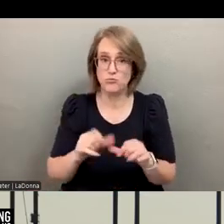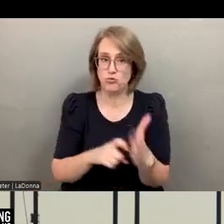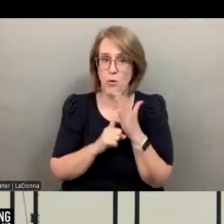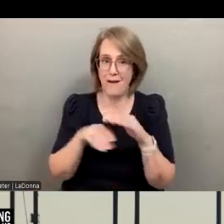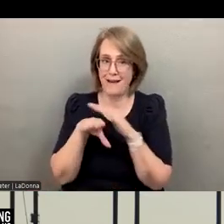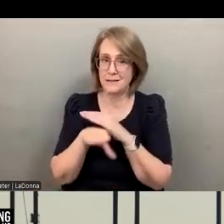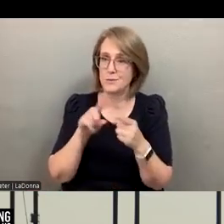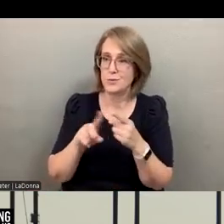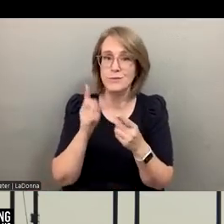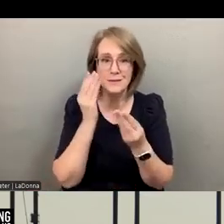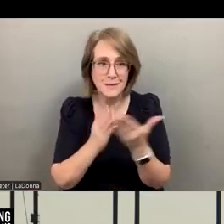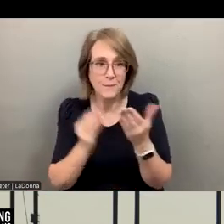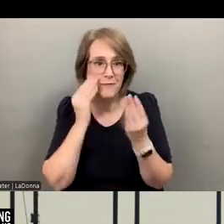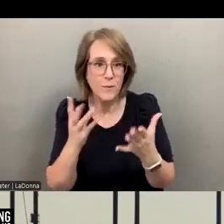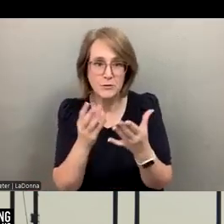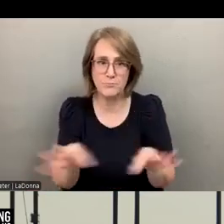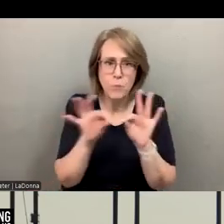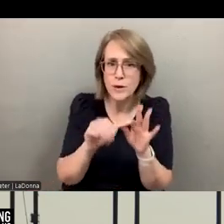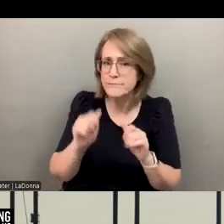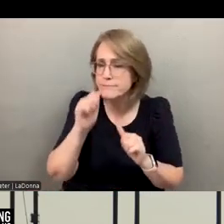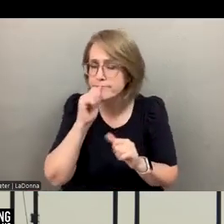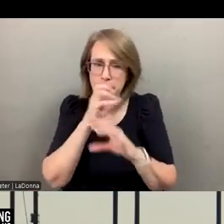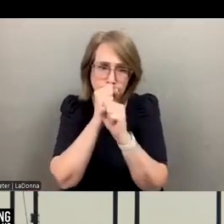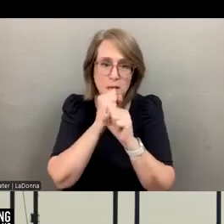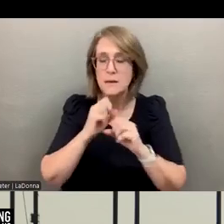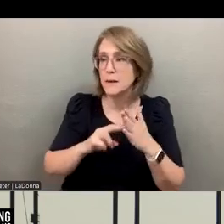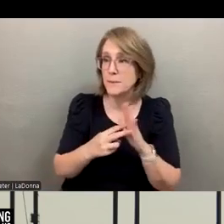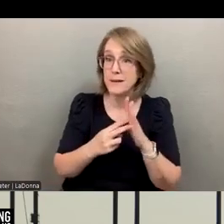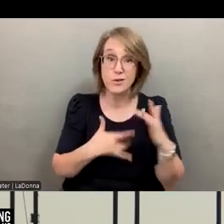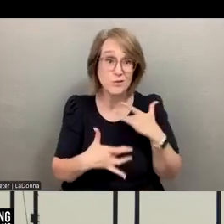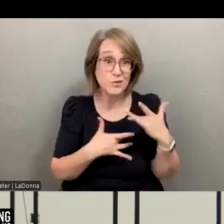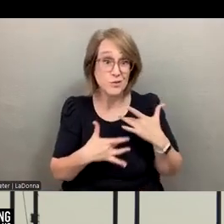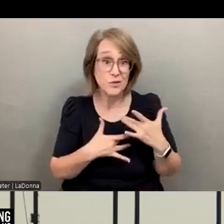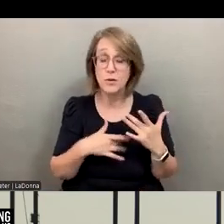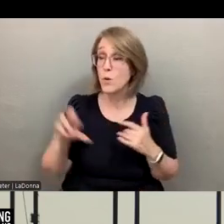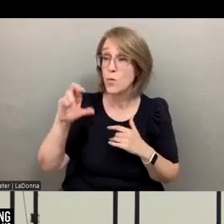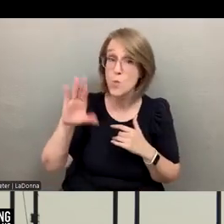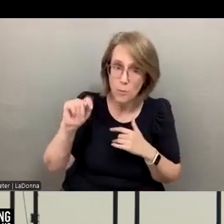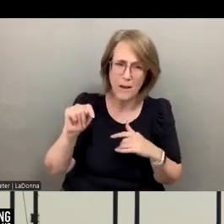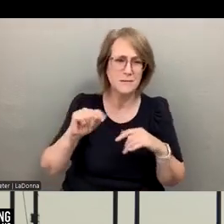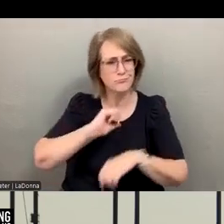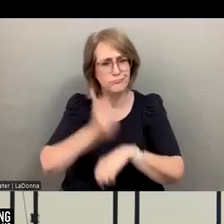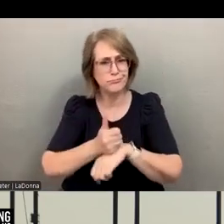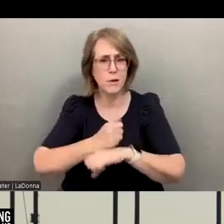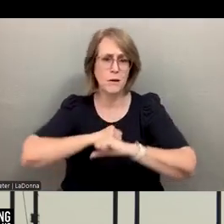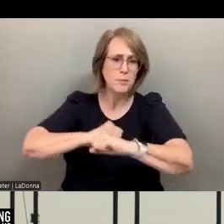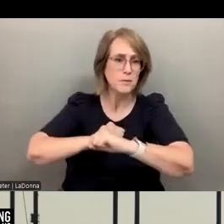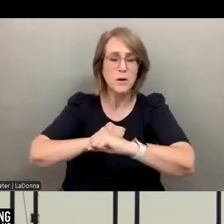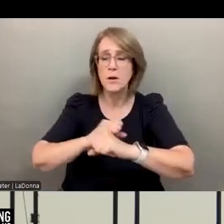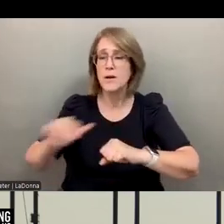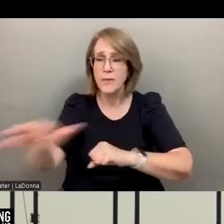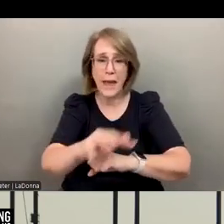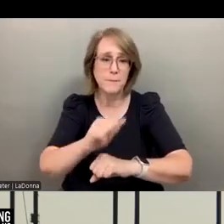to sensitive personal information, and this really does raise concerns, so we must ensure that robust measures are in place to protect